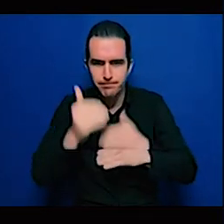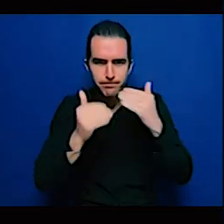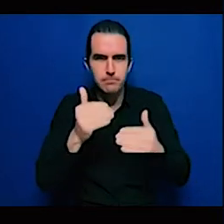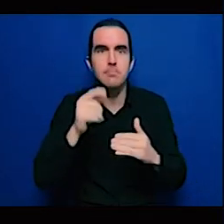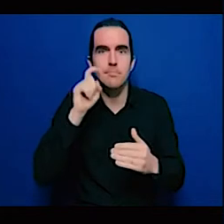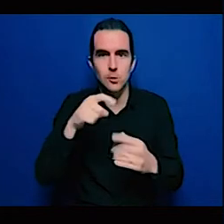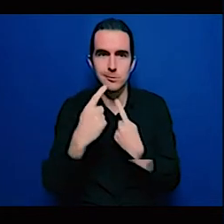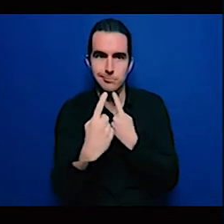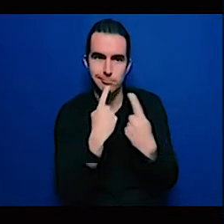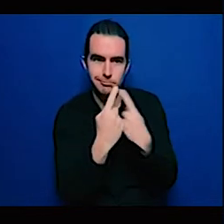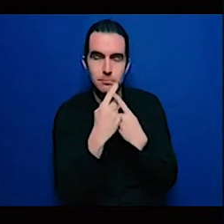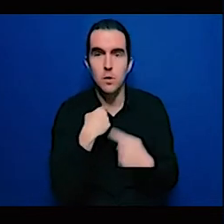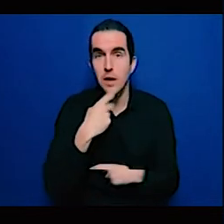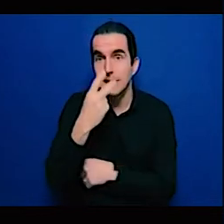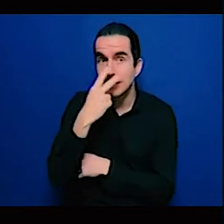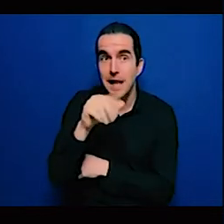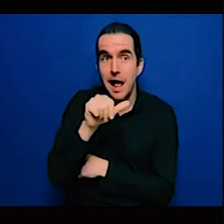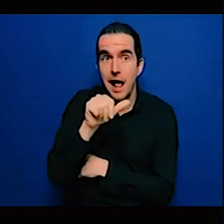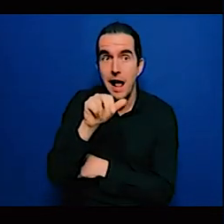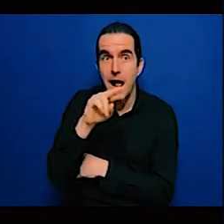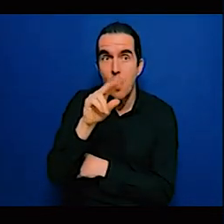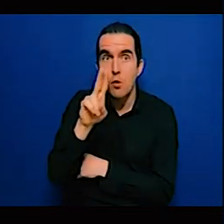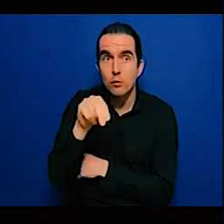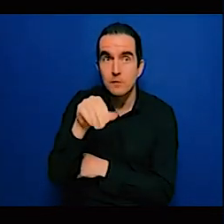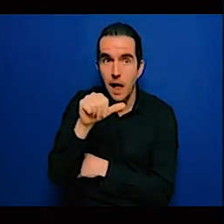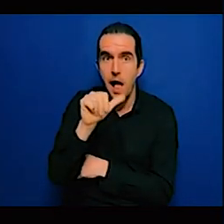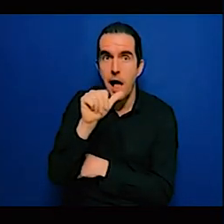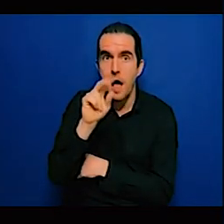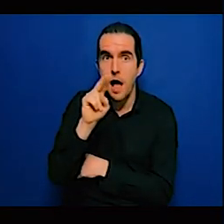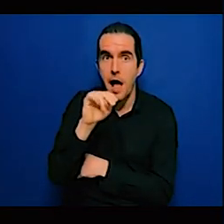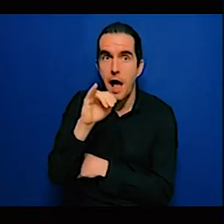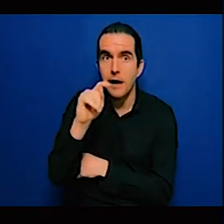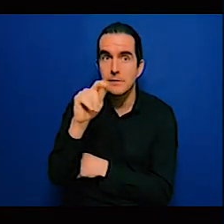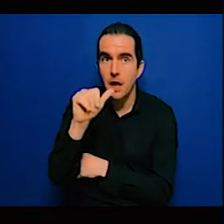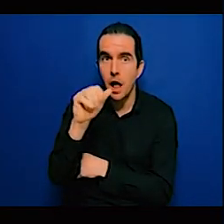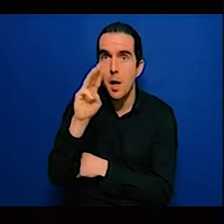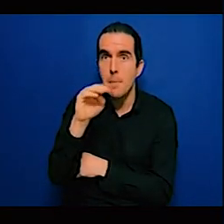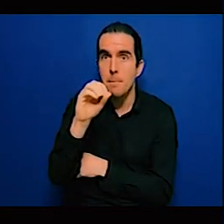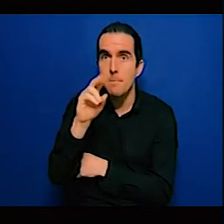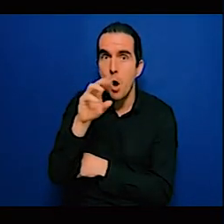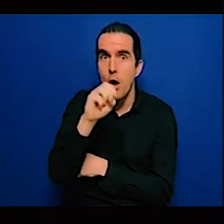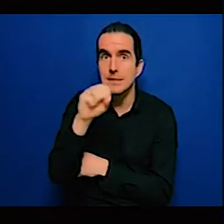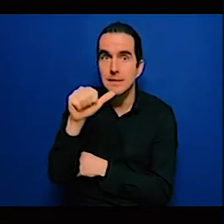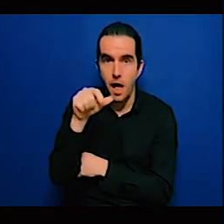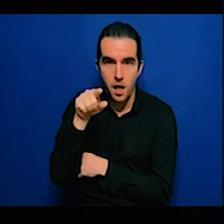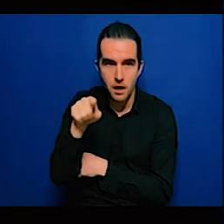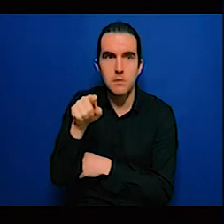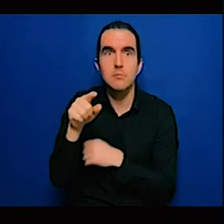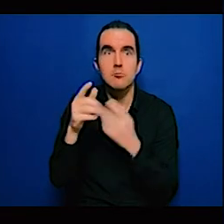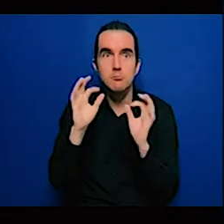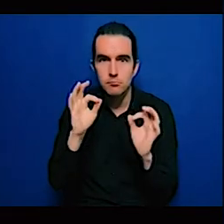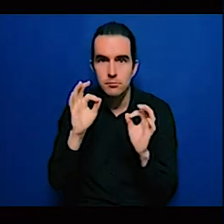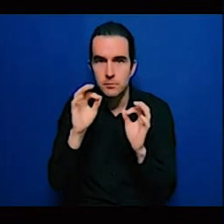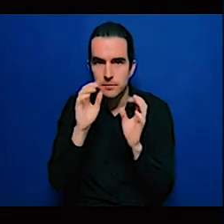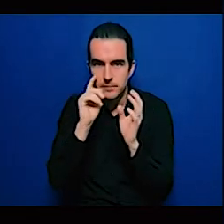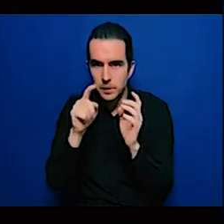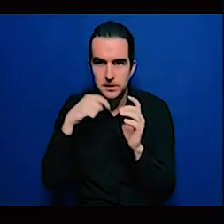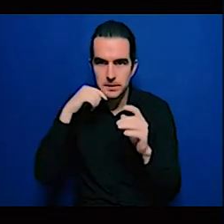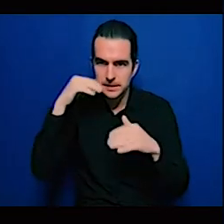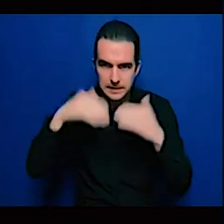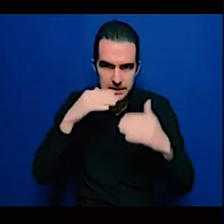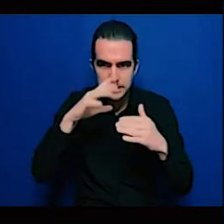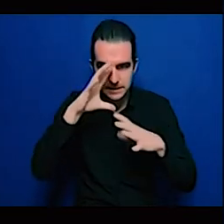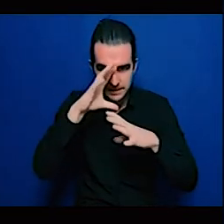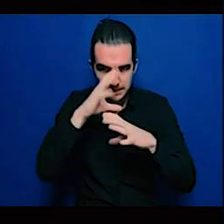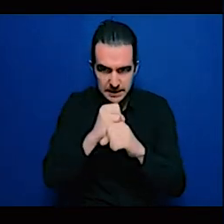financing, would one of you want to jump in? I think Musa, the order